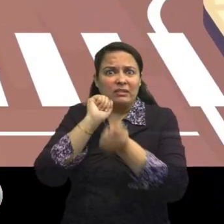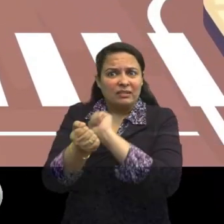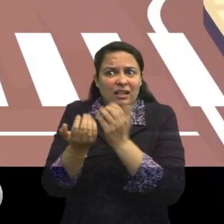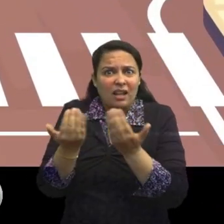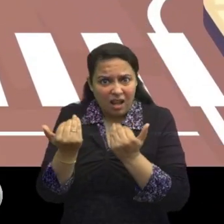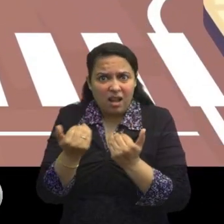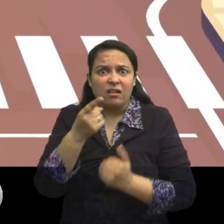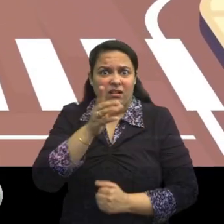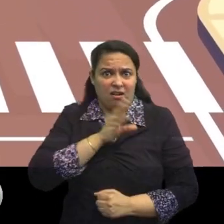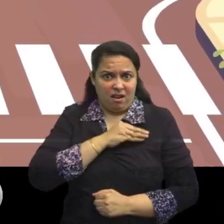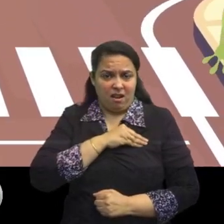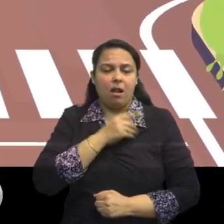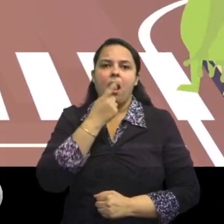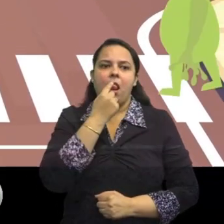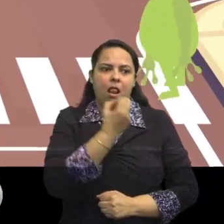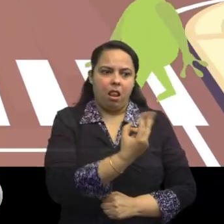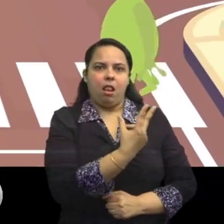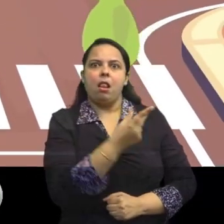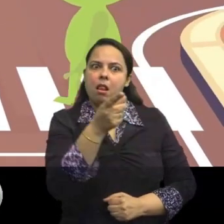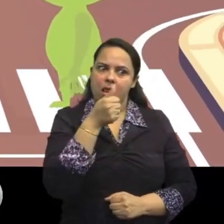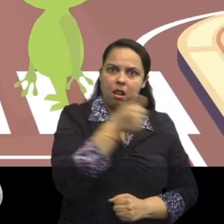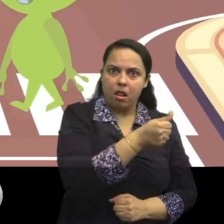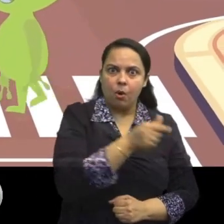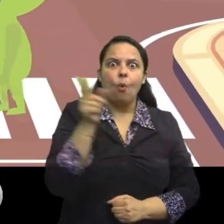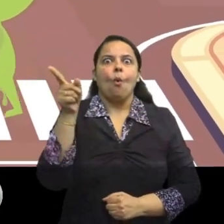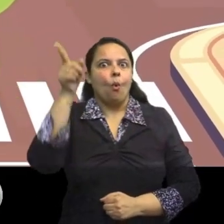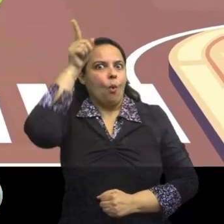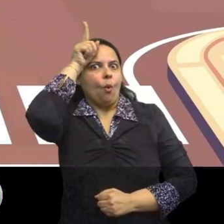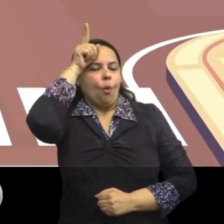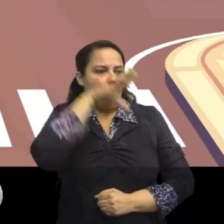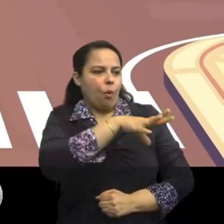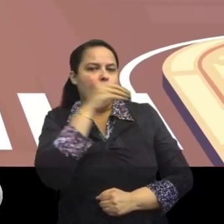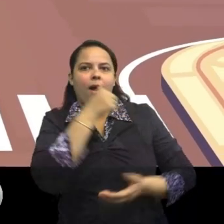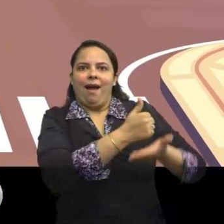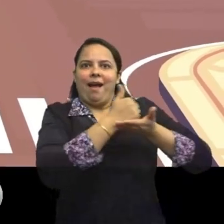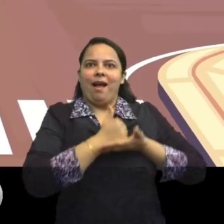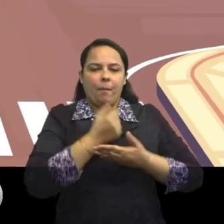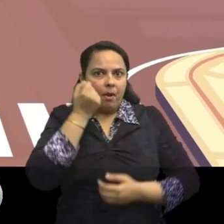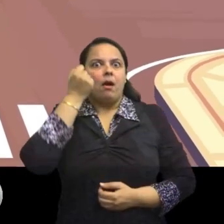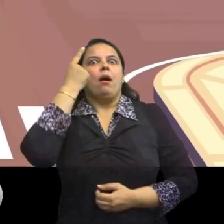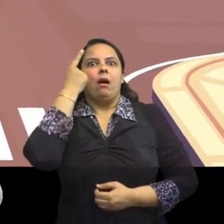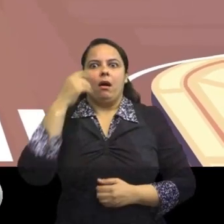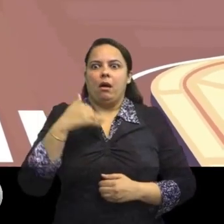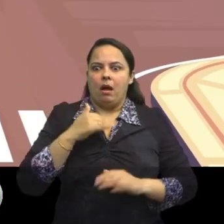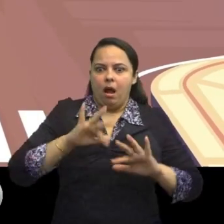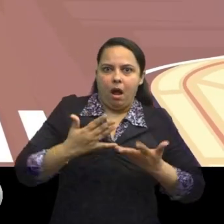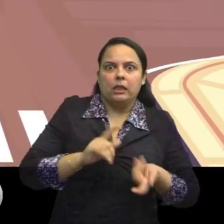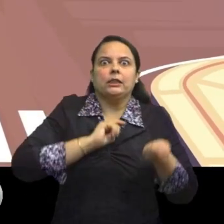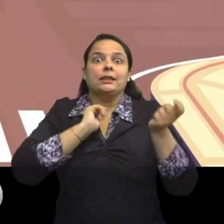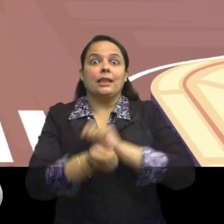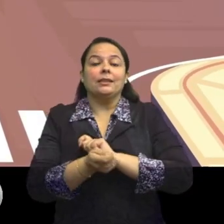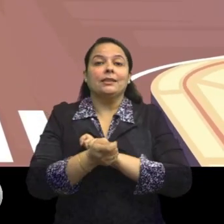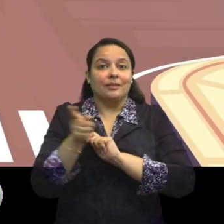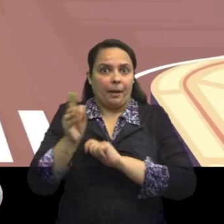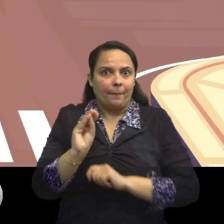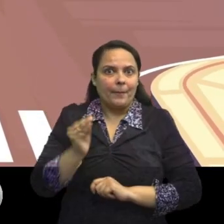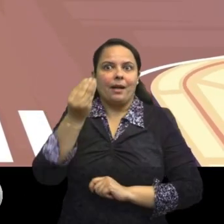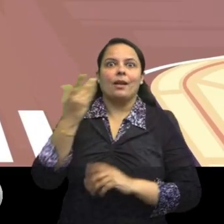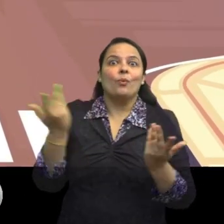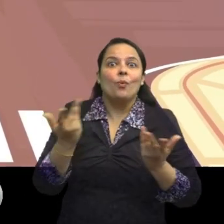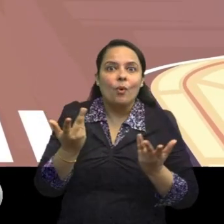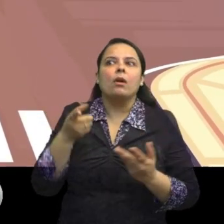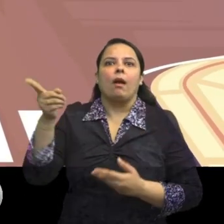It is also important for you to know that one should cross the road using the zebra crossing